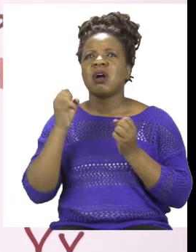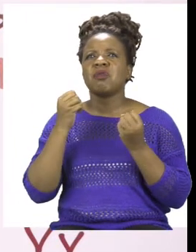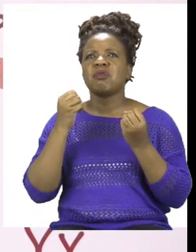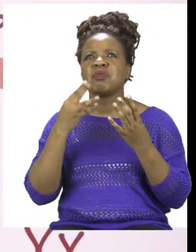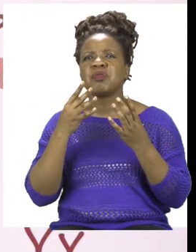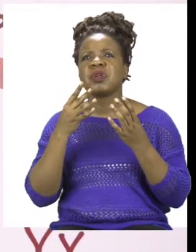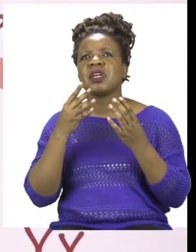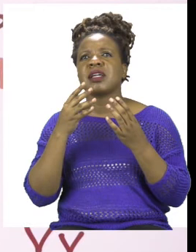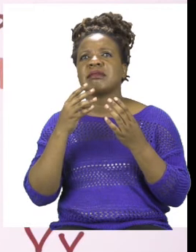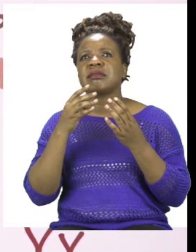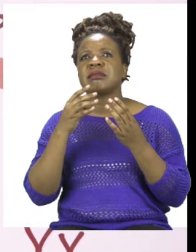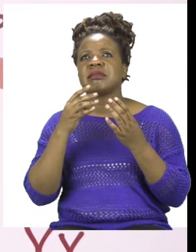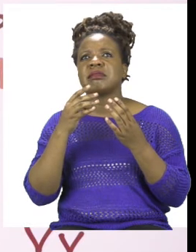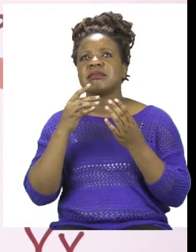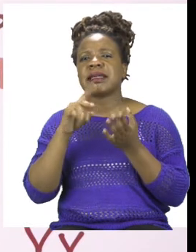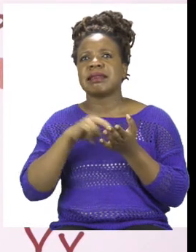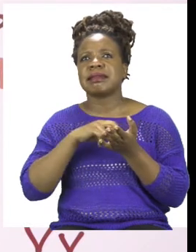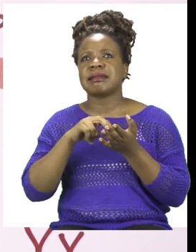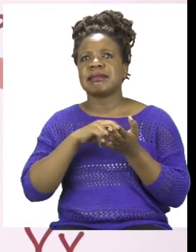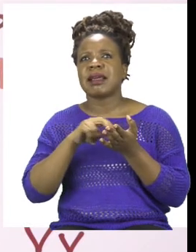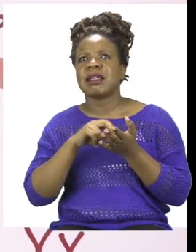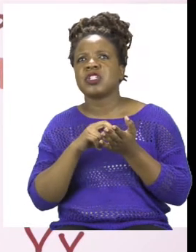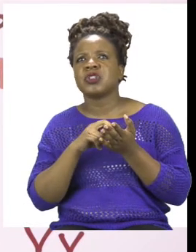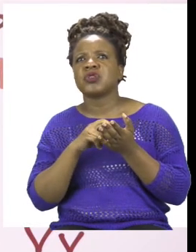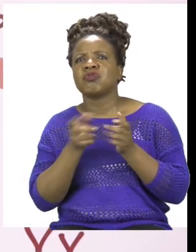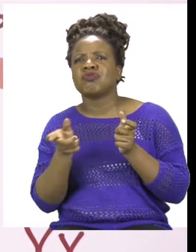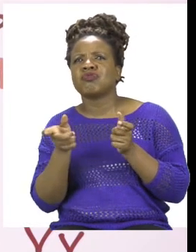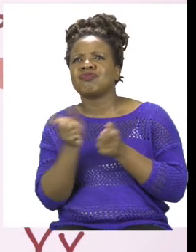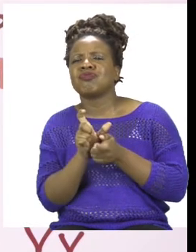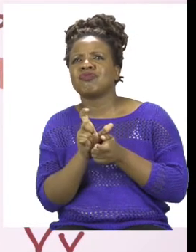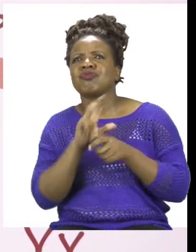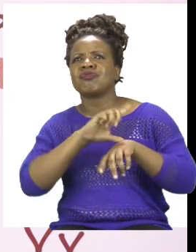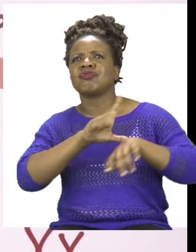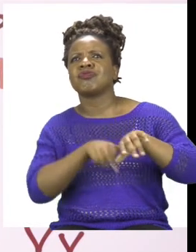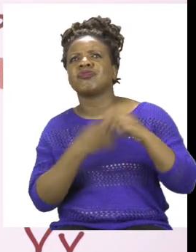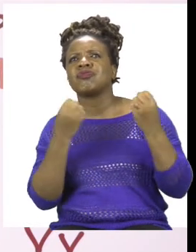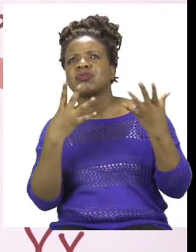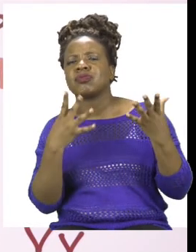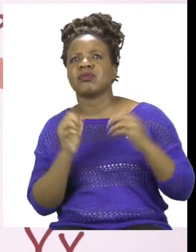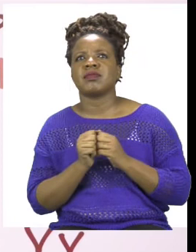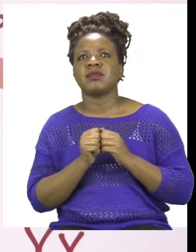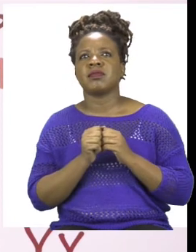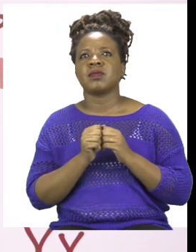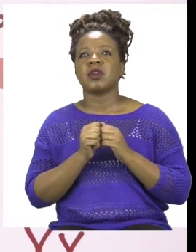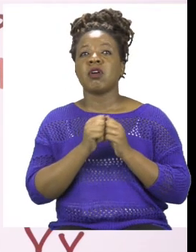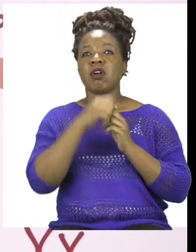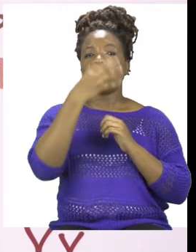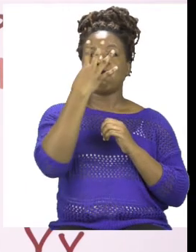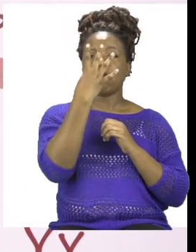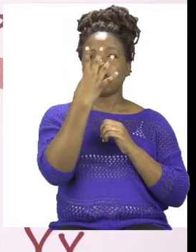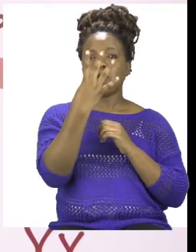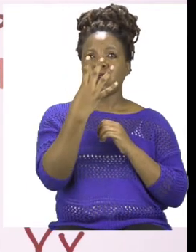has 4 hours because we just counted them. But now it's asking how many more hours